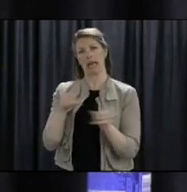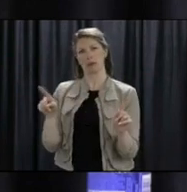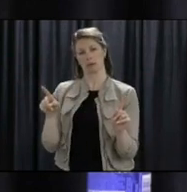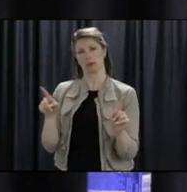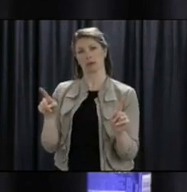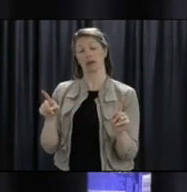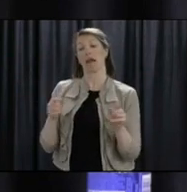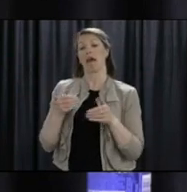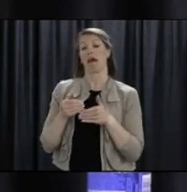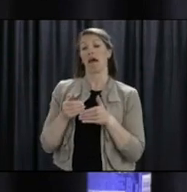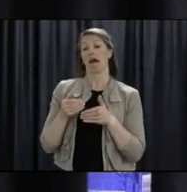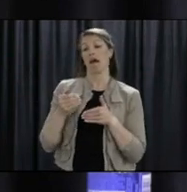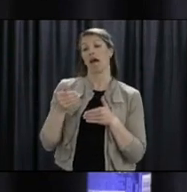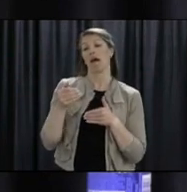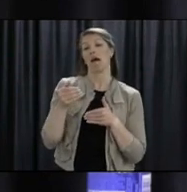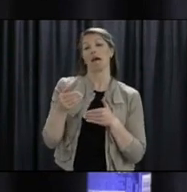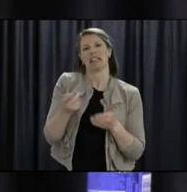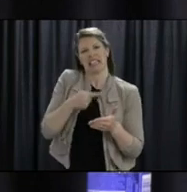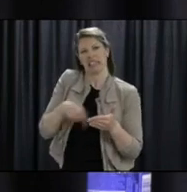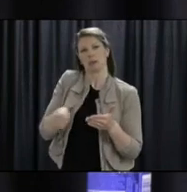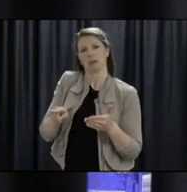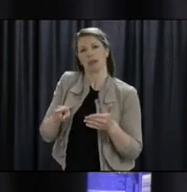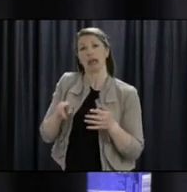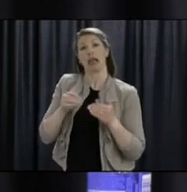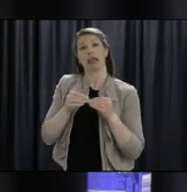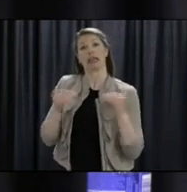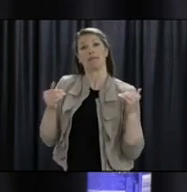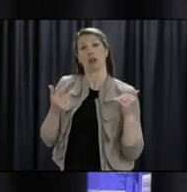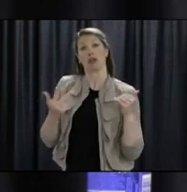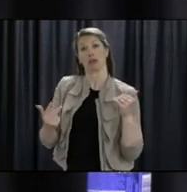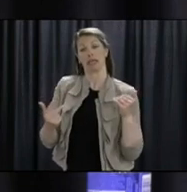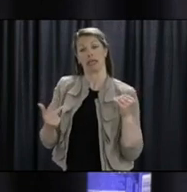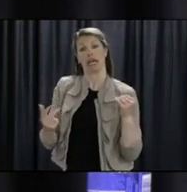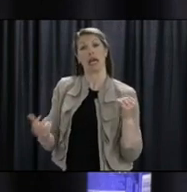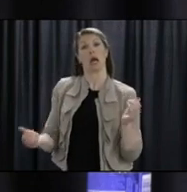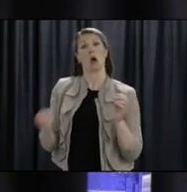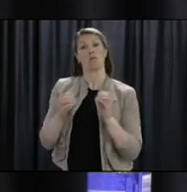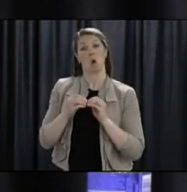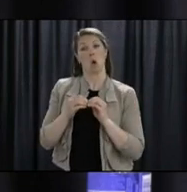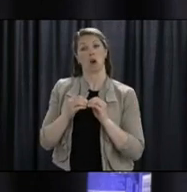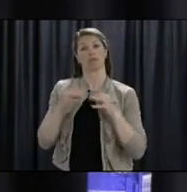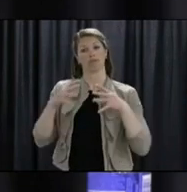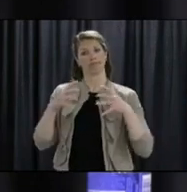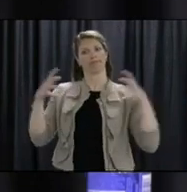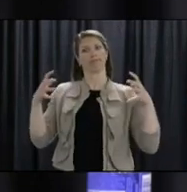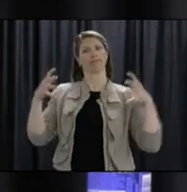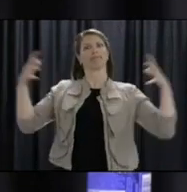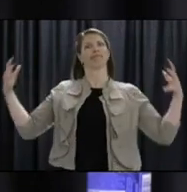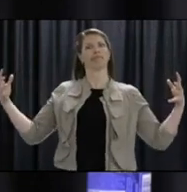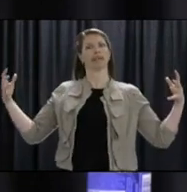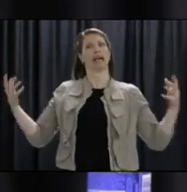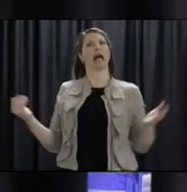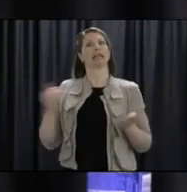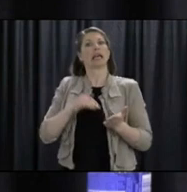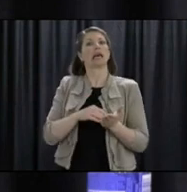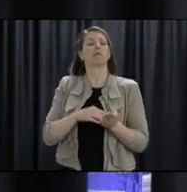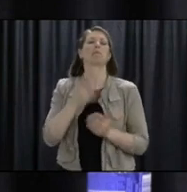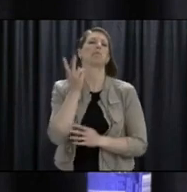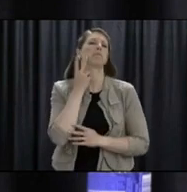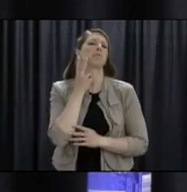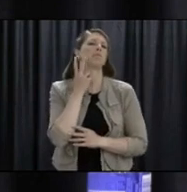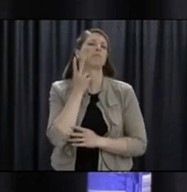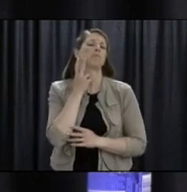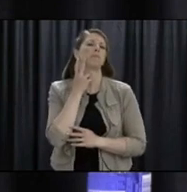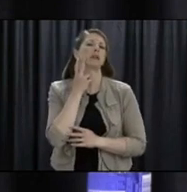three as to how that may be able to be expanded. But, you know, it will depend on what happens in